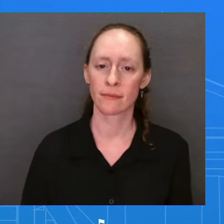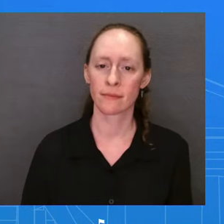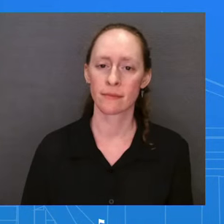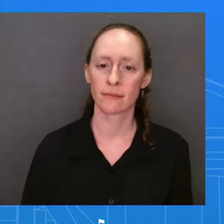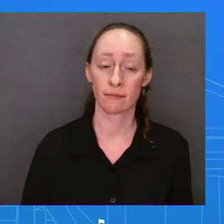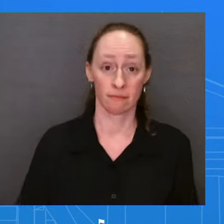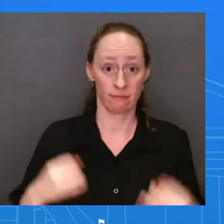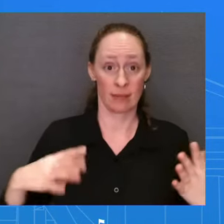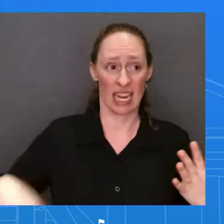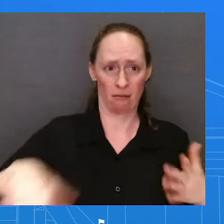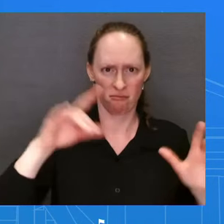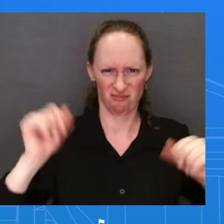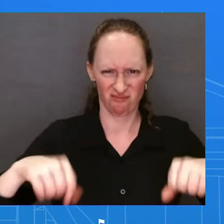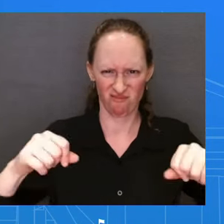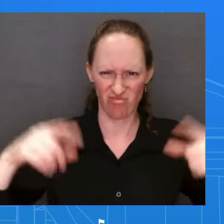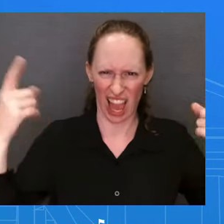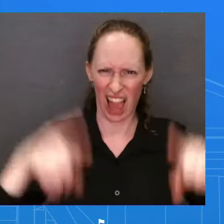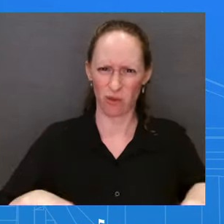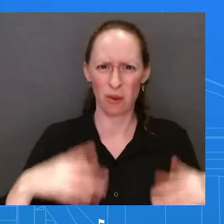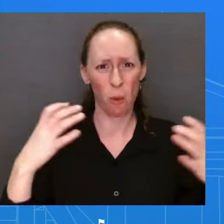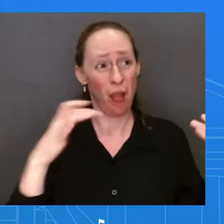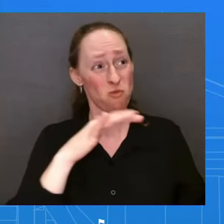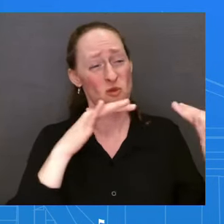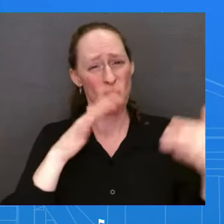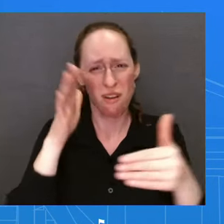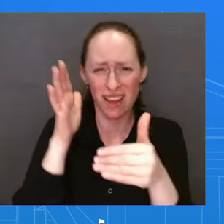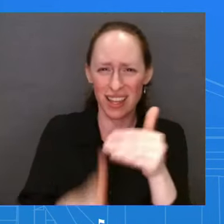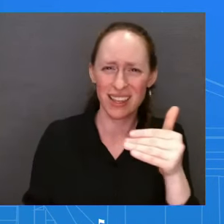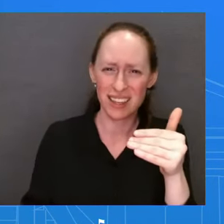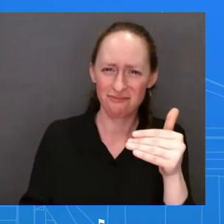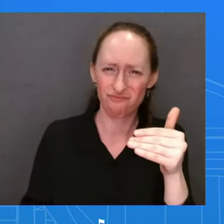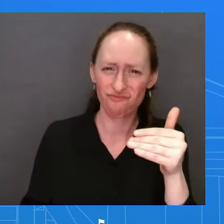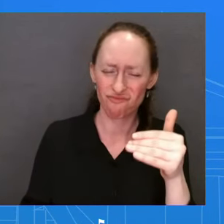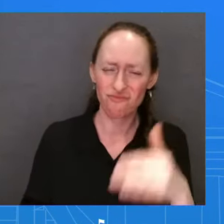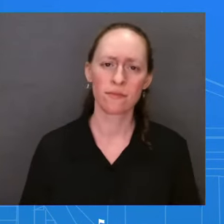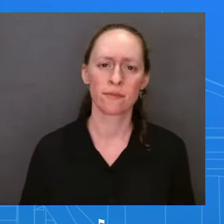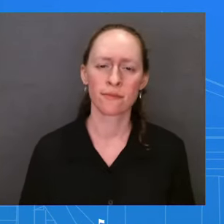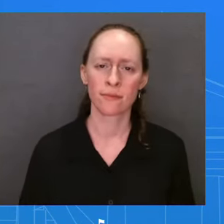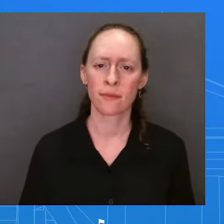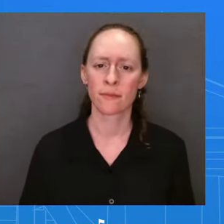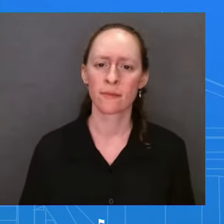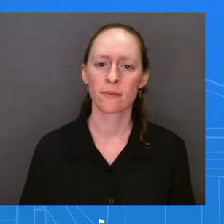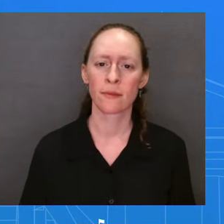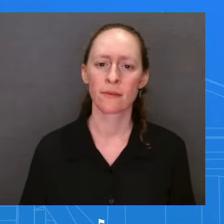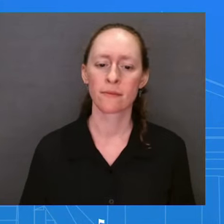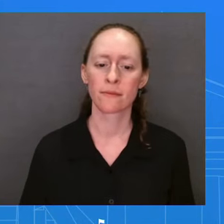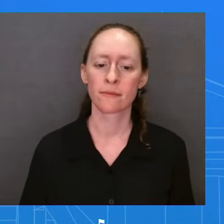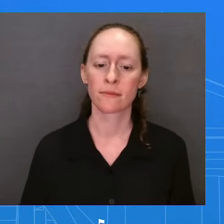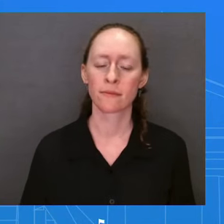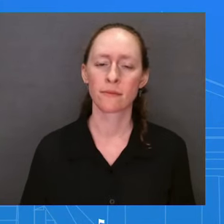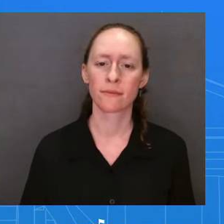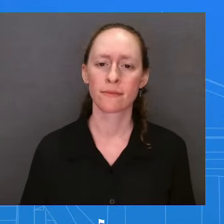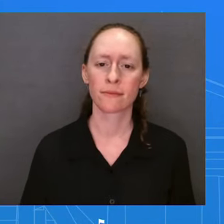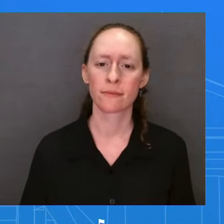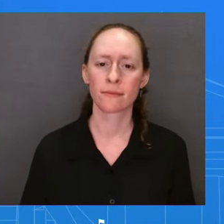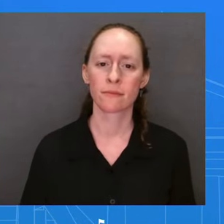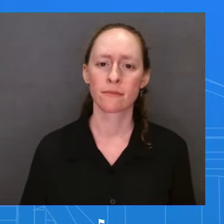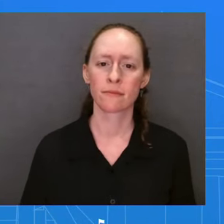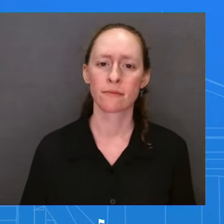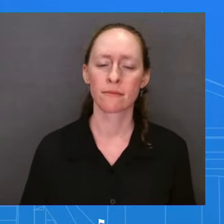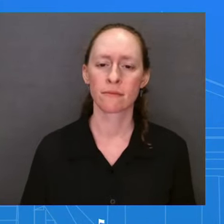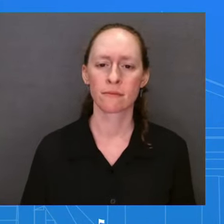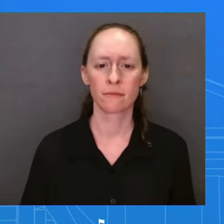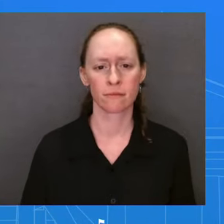ensure that everybody continues to respect the fundamental principles of the UN Charter. And